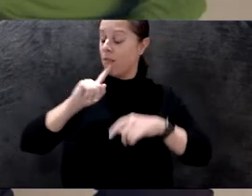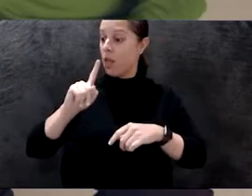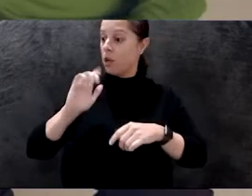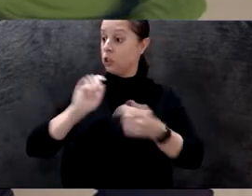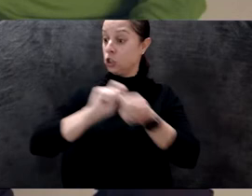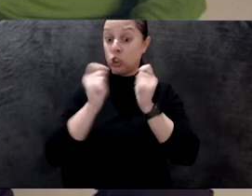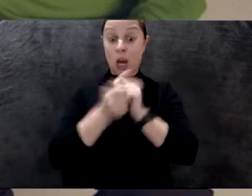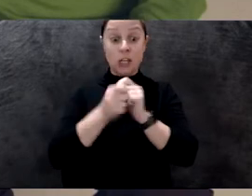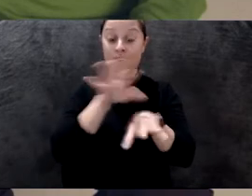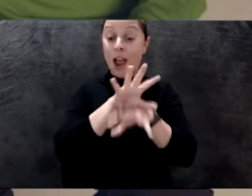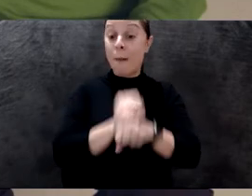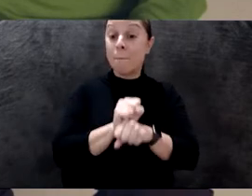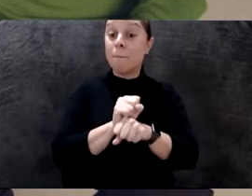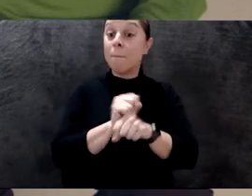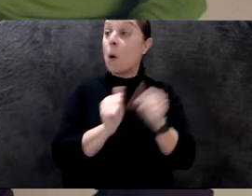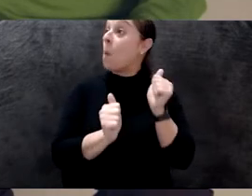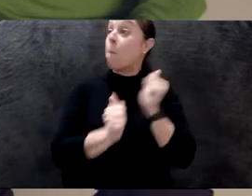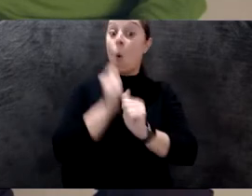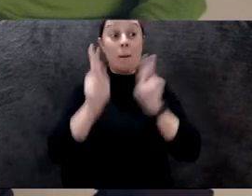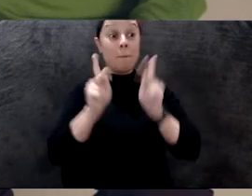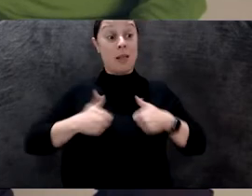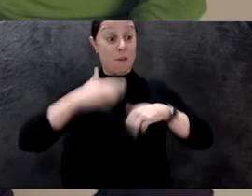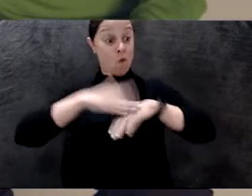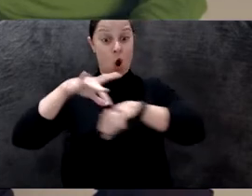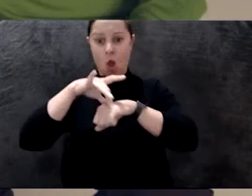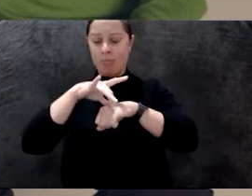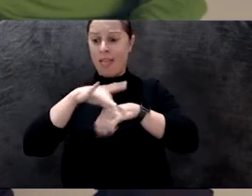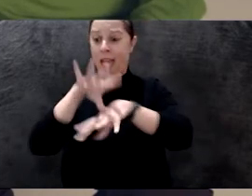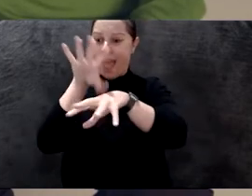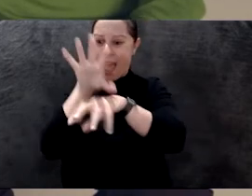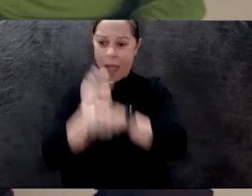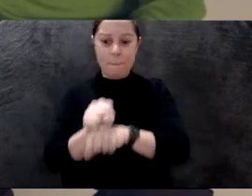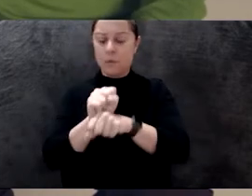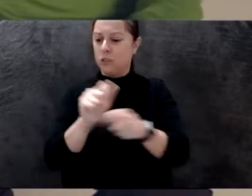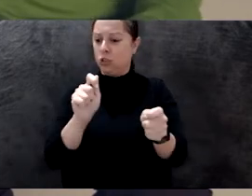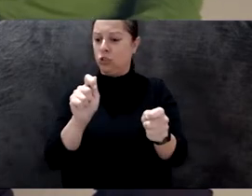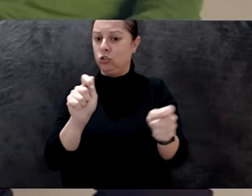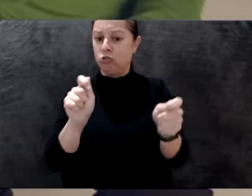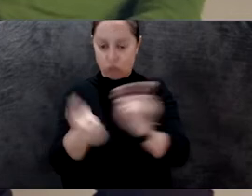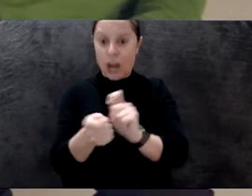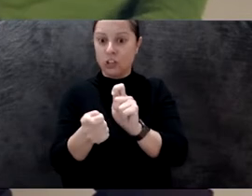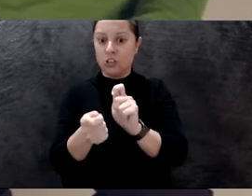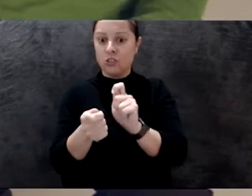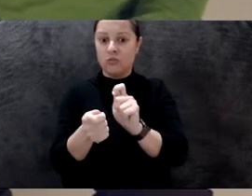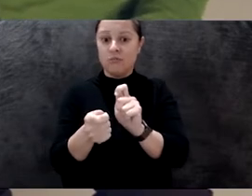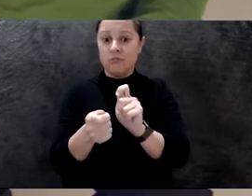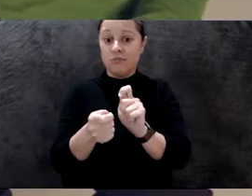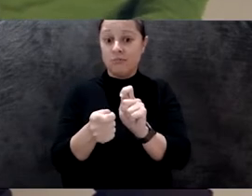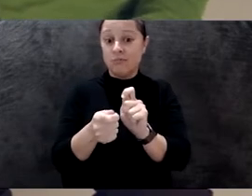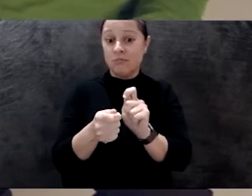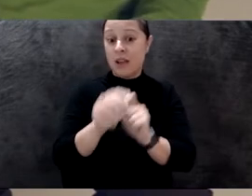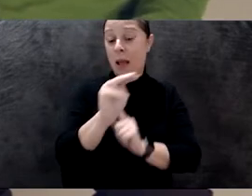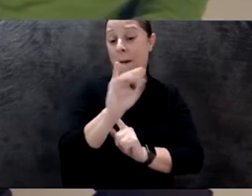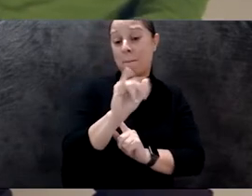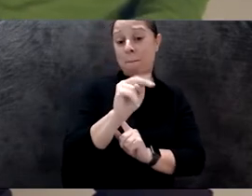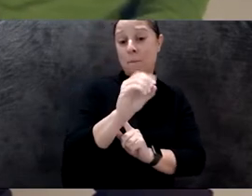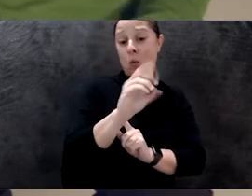on the earth have changed their habits, right? It's the minority, 1%, maybe something. Think about the 30%, which I'm included. And